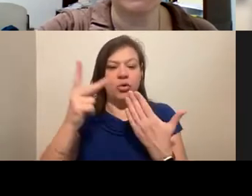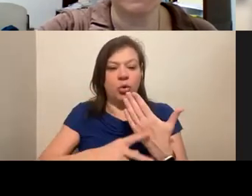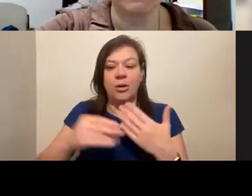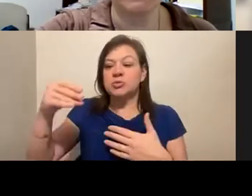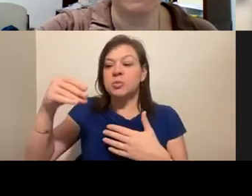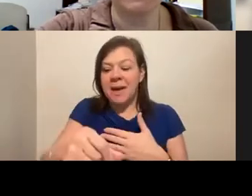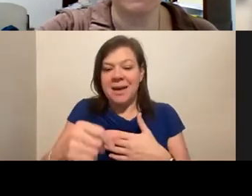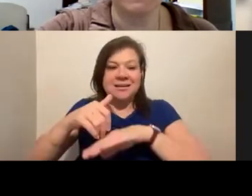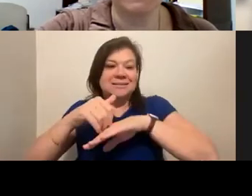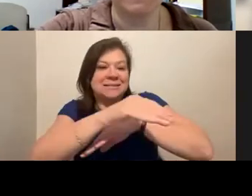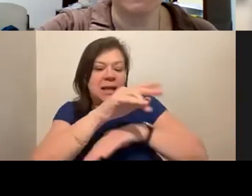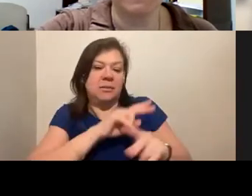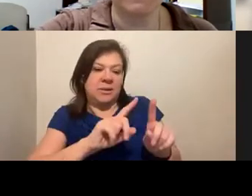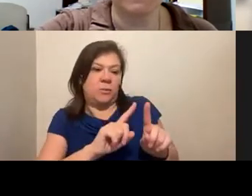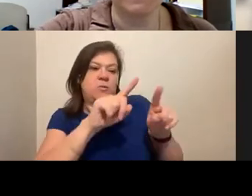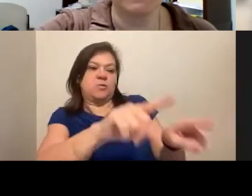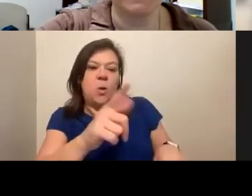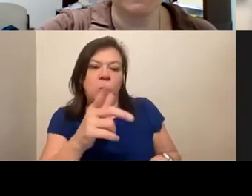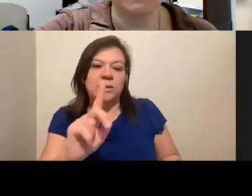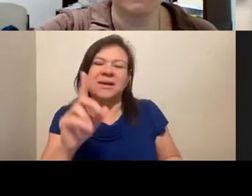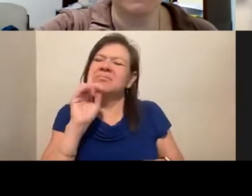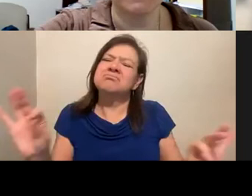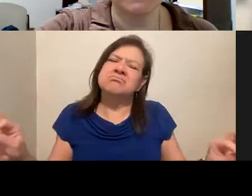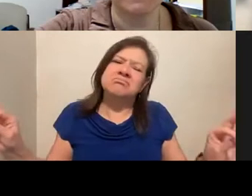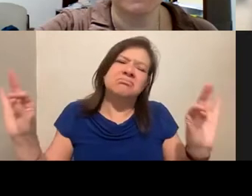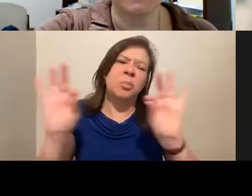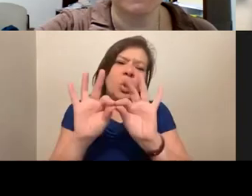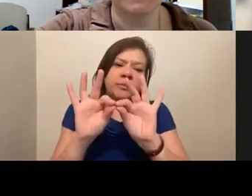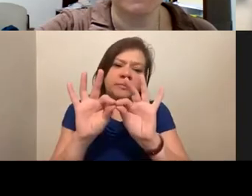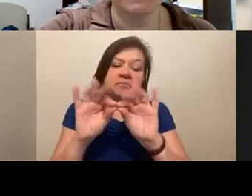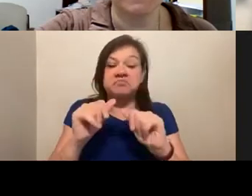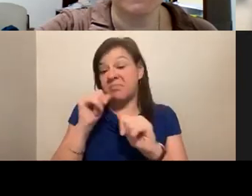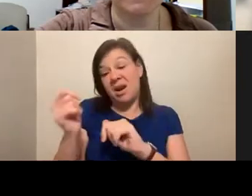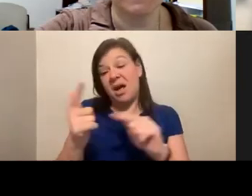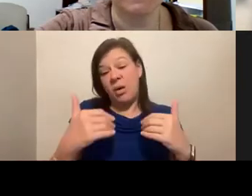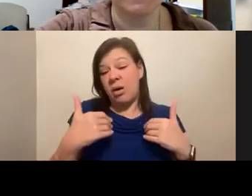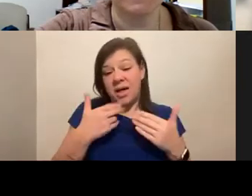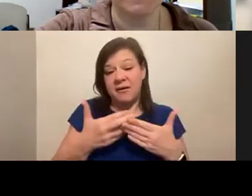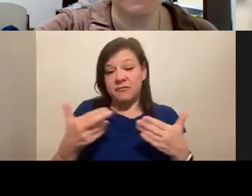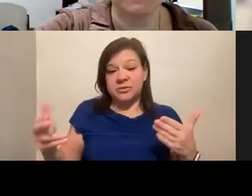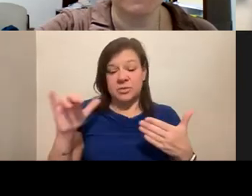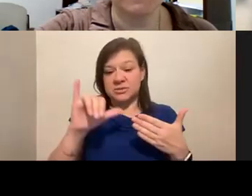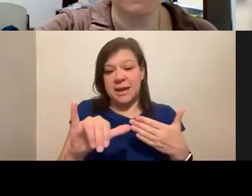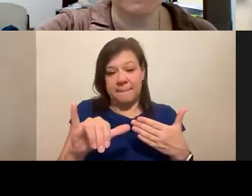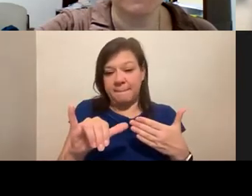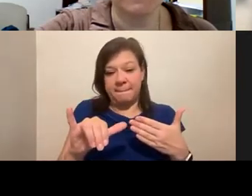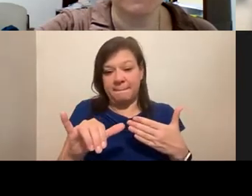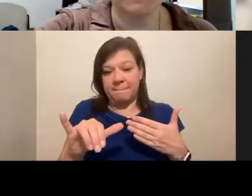LEED, because I really believe in its importance. But not everyone has that as a resource. So